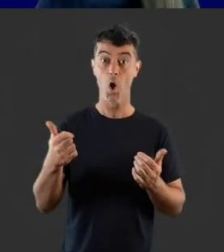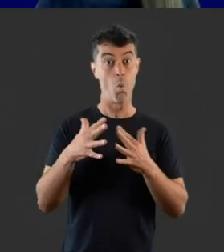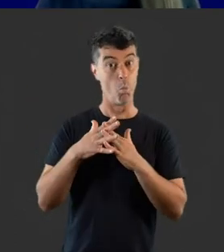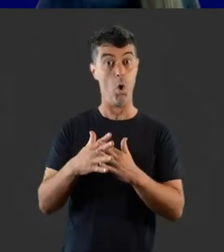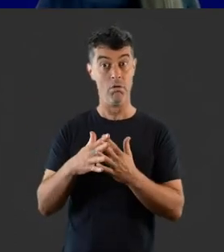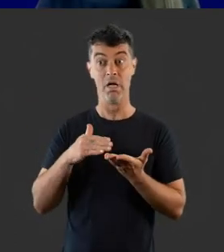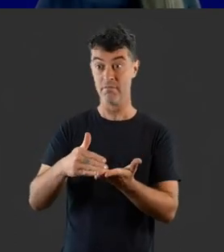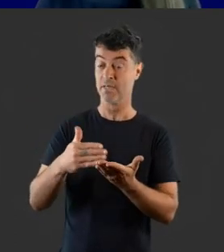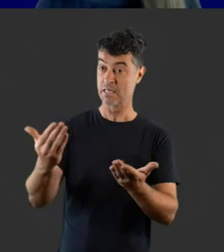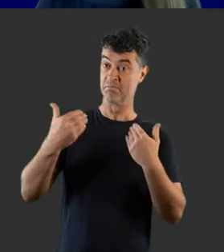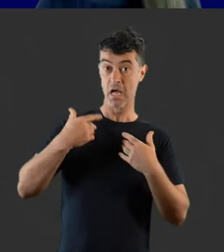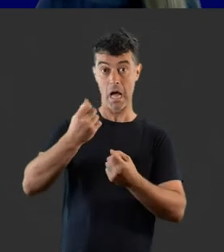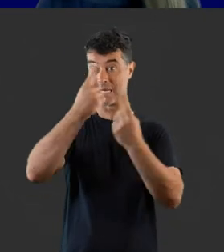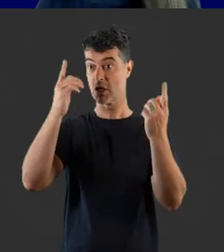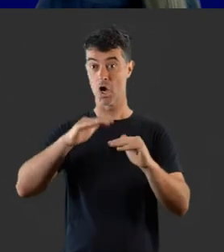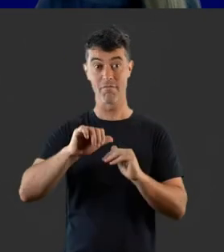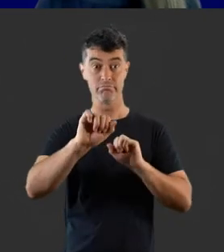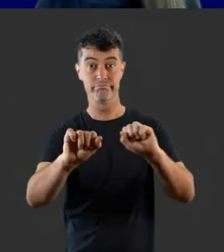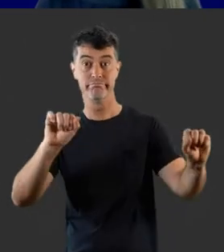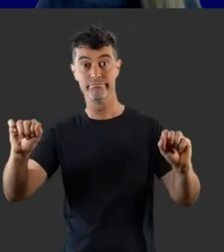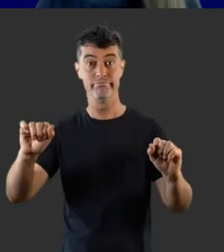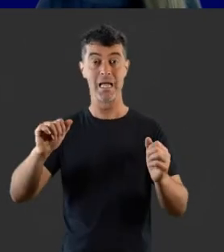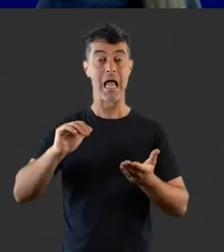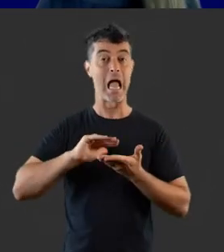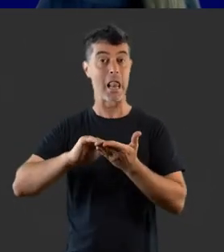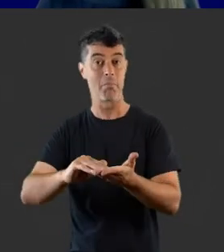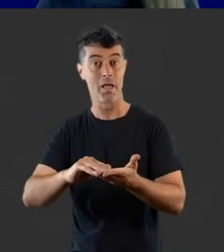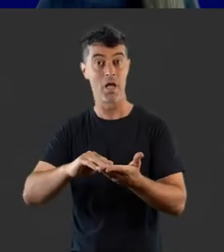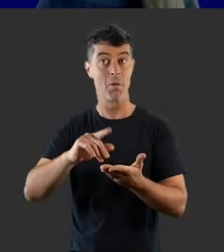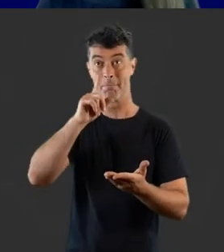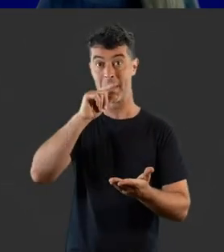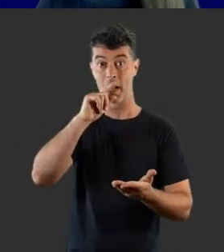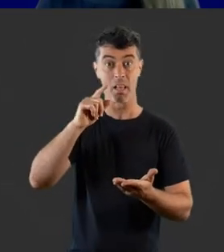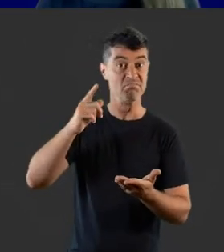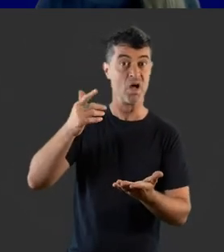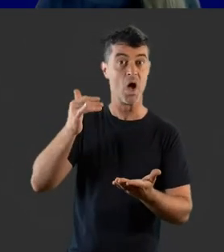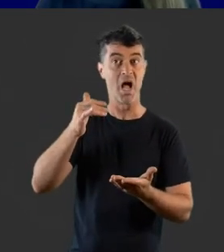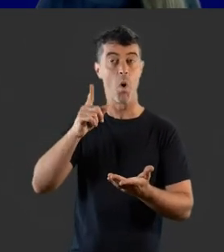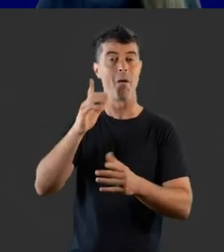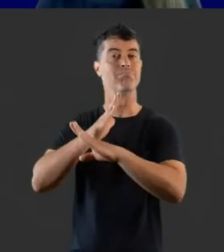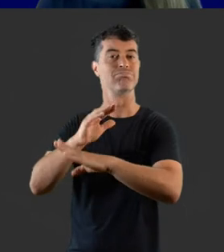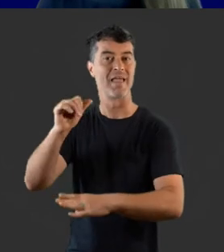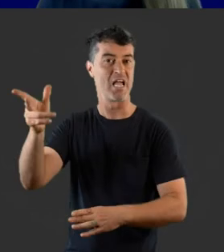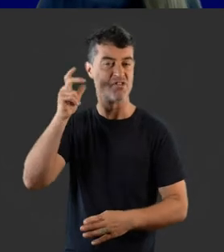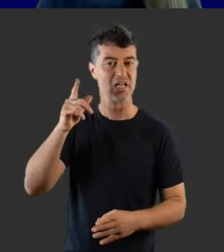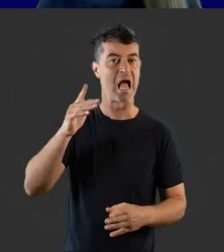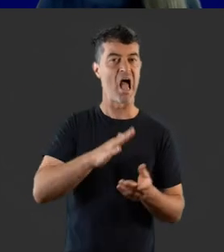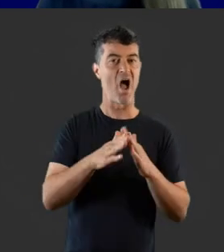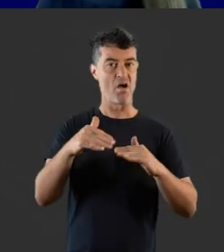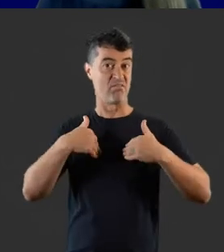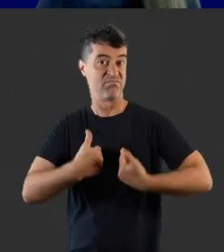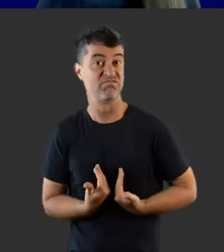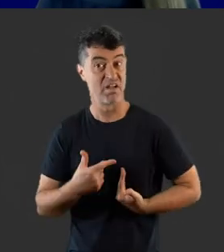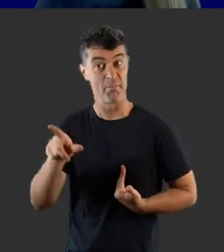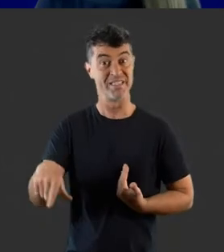They are useful for helping build insight into the conditions that help or hinder hearing. The fatigue a person with hearing loss may